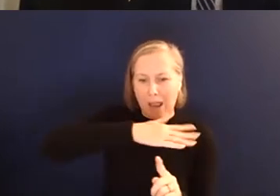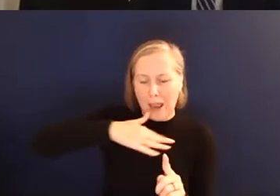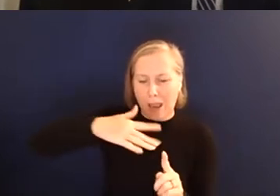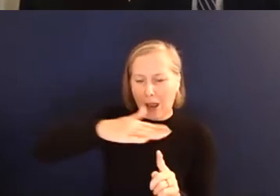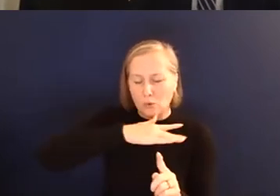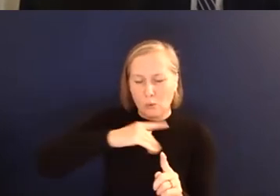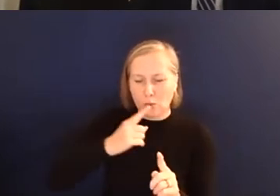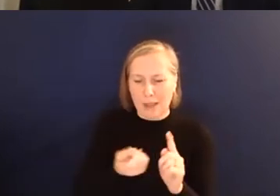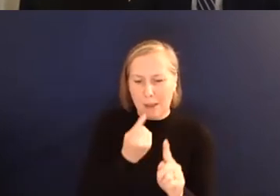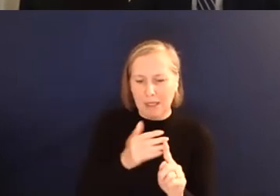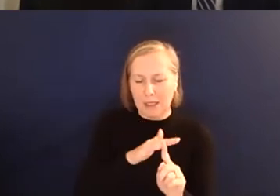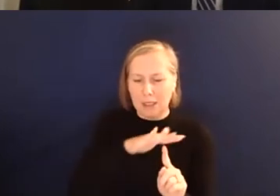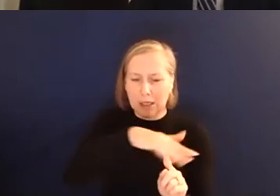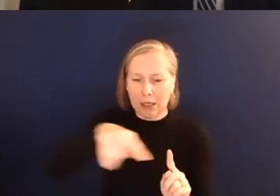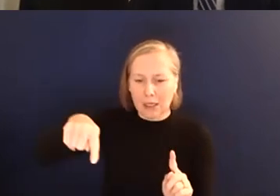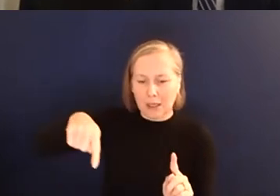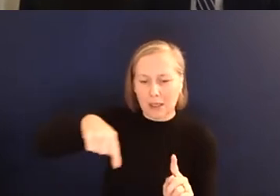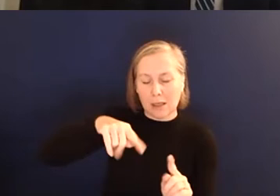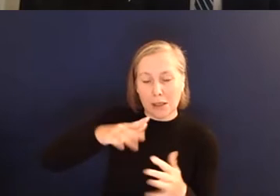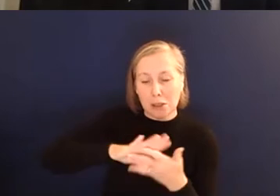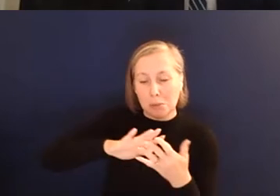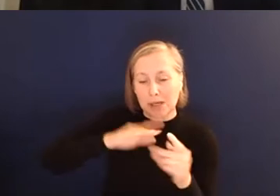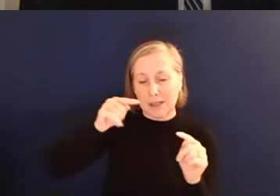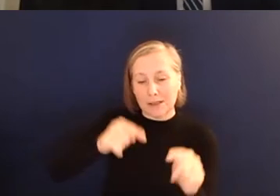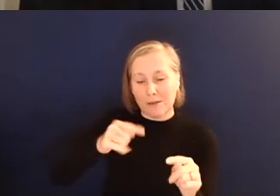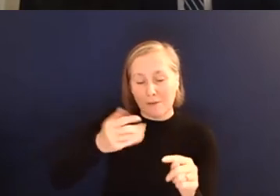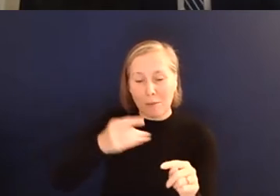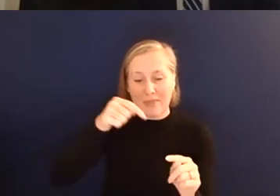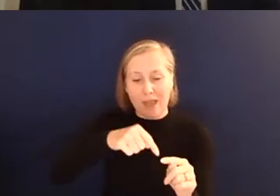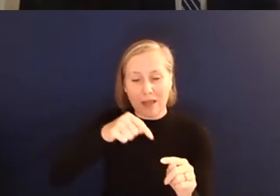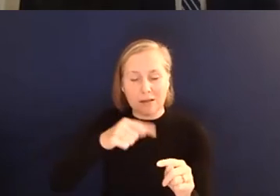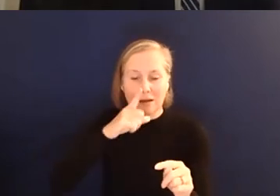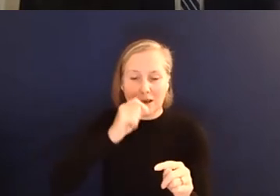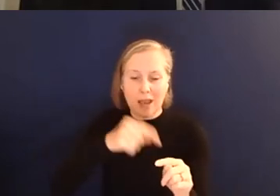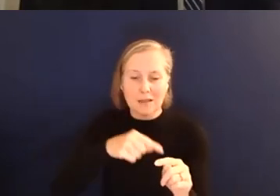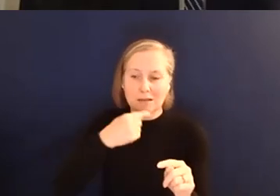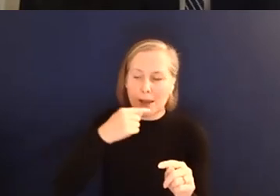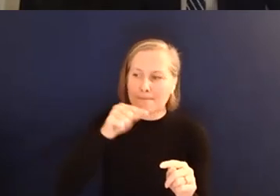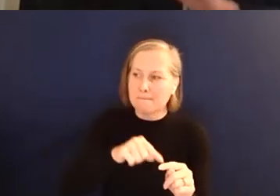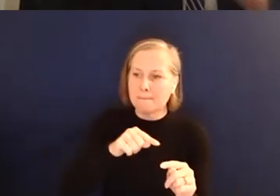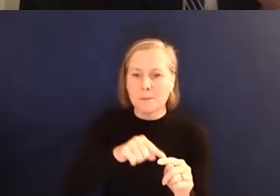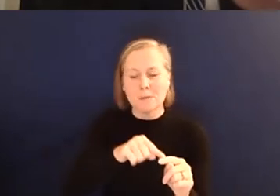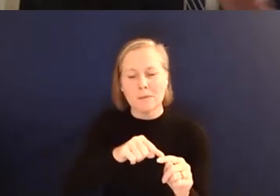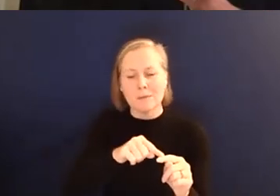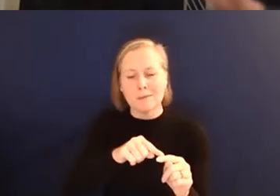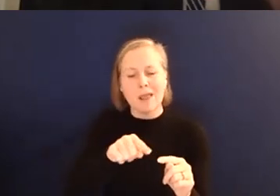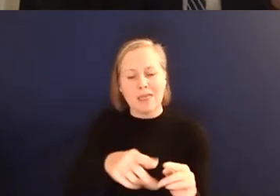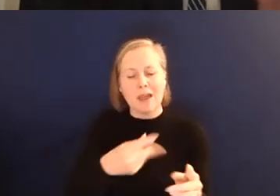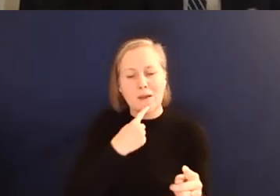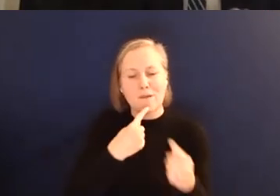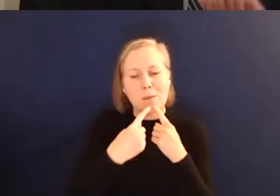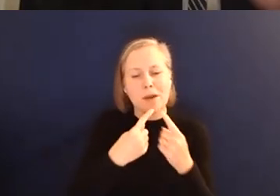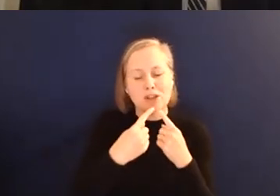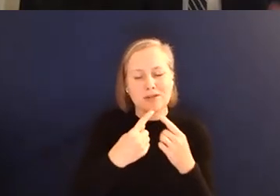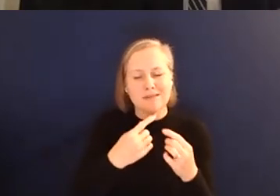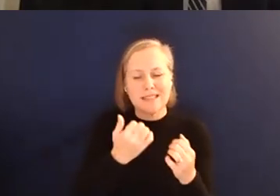And from that point, you can you can you can then say that all the information, all that data